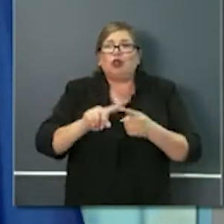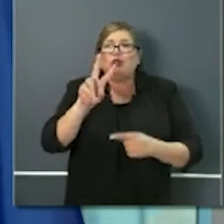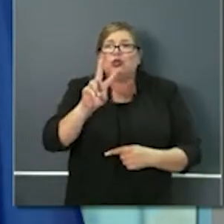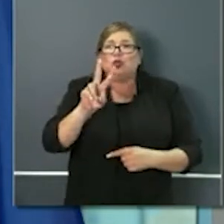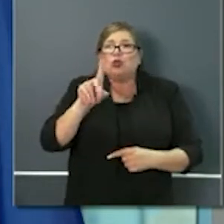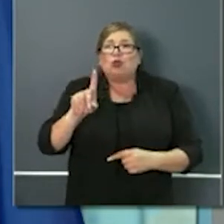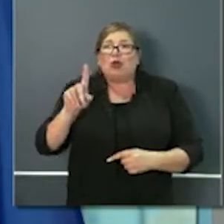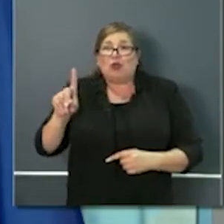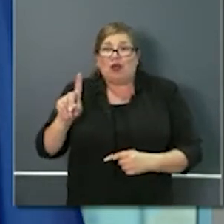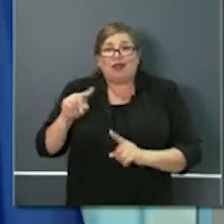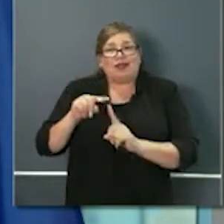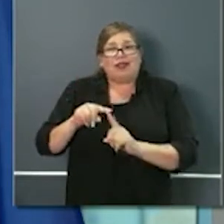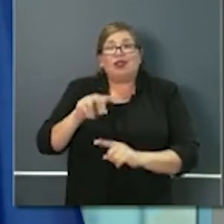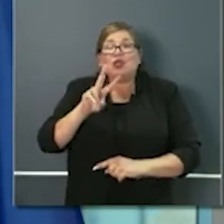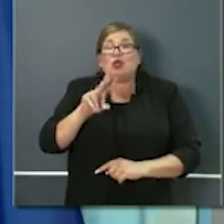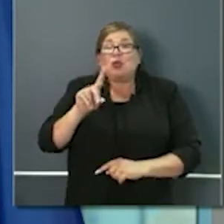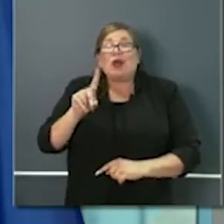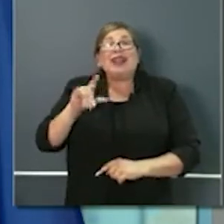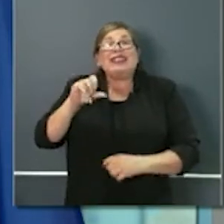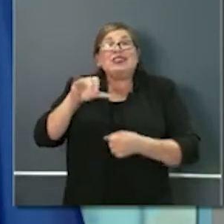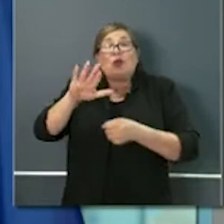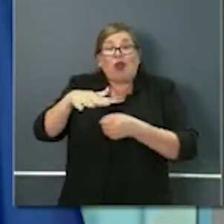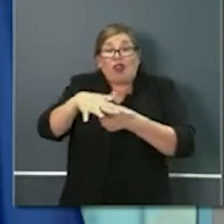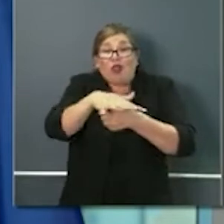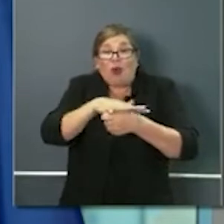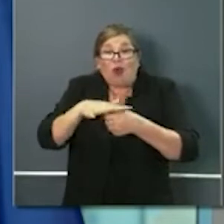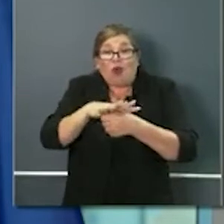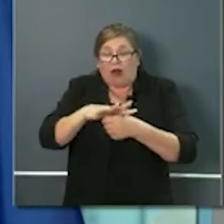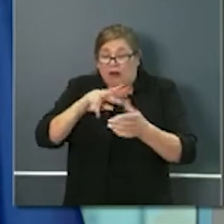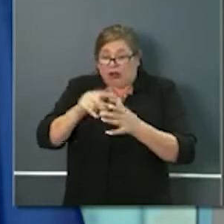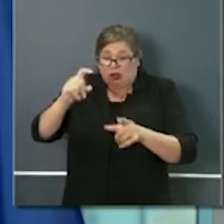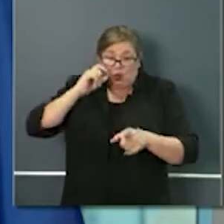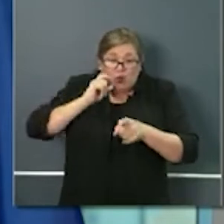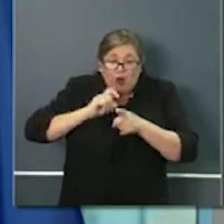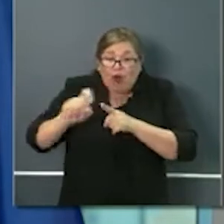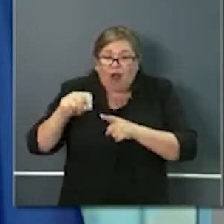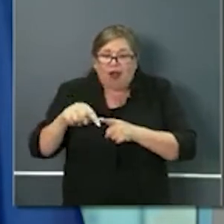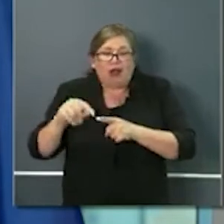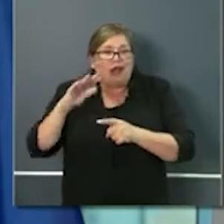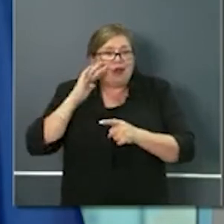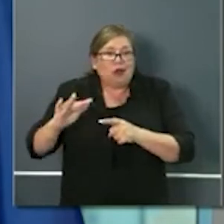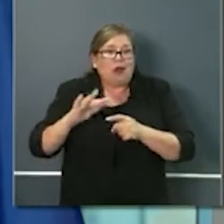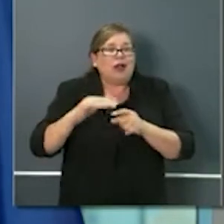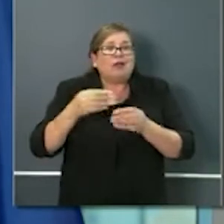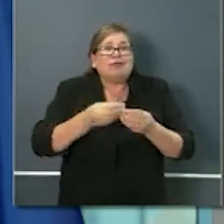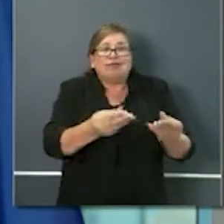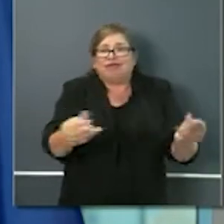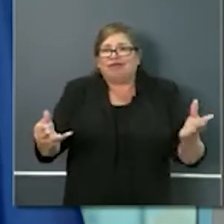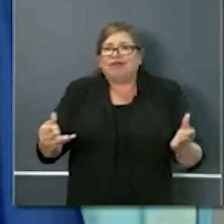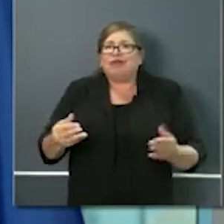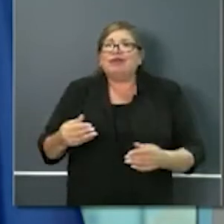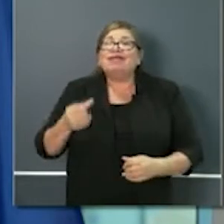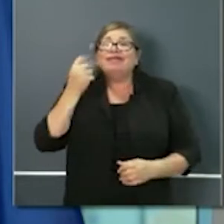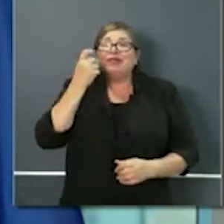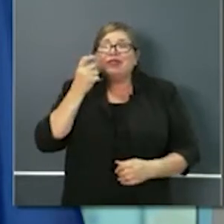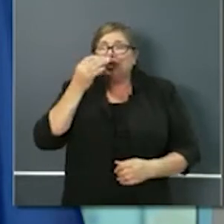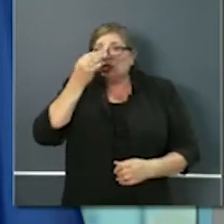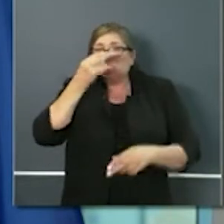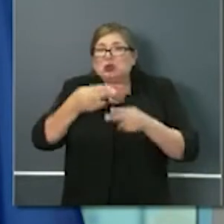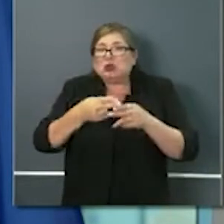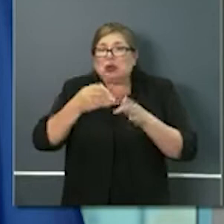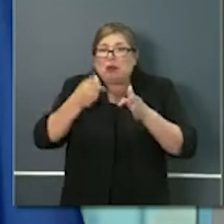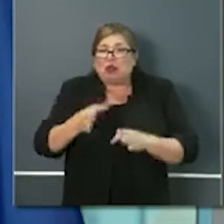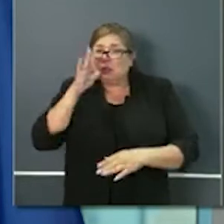those services at the local level all throughout the state of California I'm going to have a representative here in a moment from 2-1-1